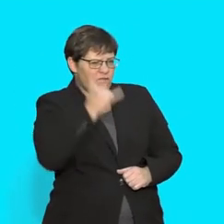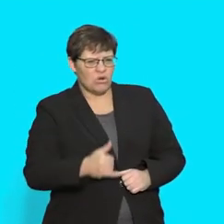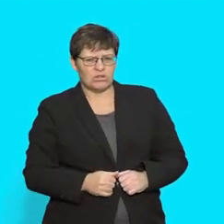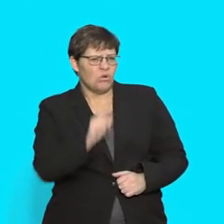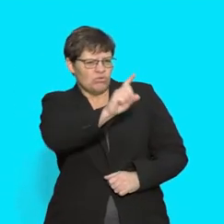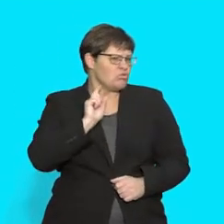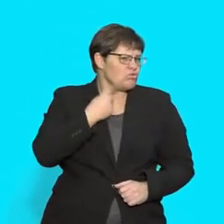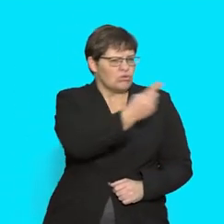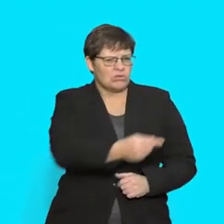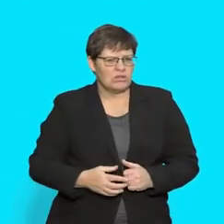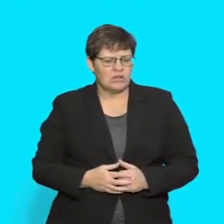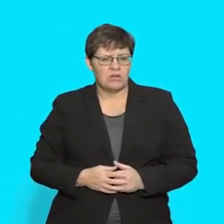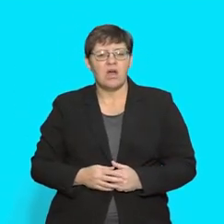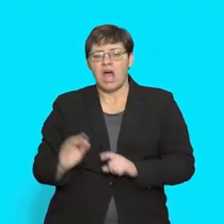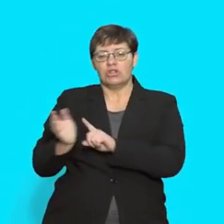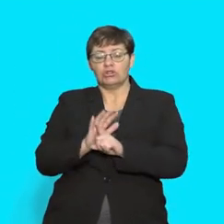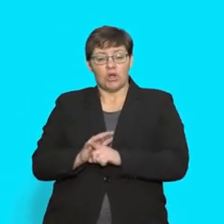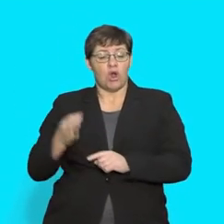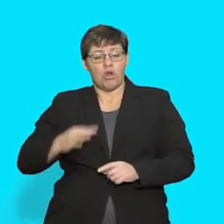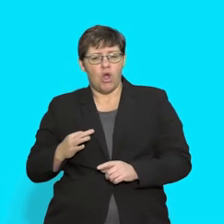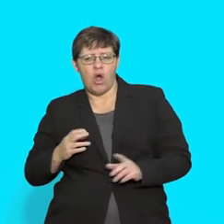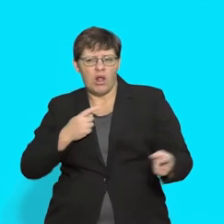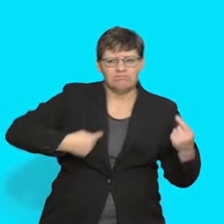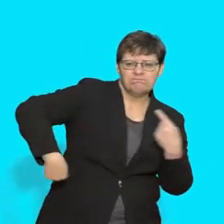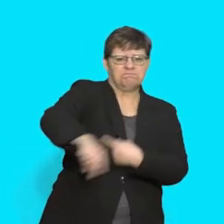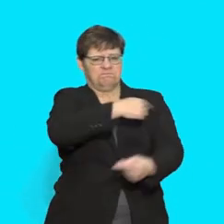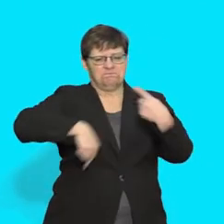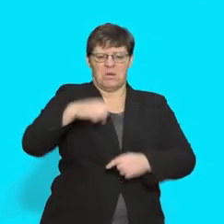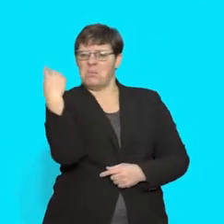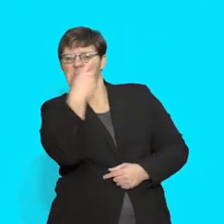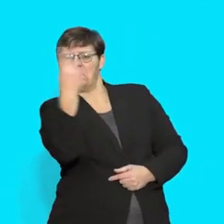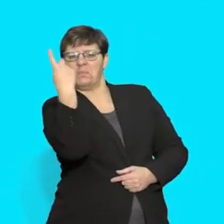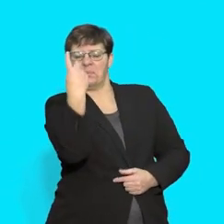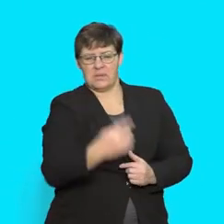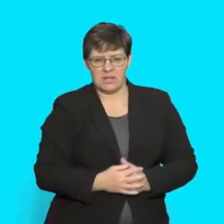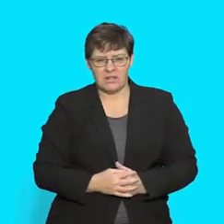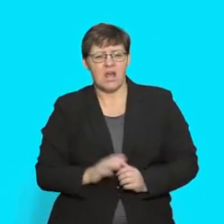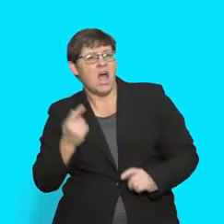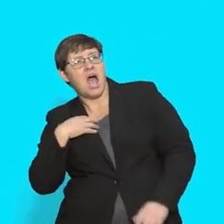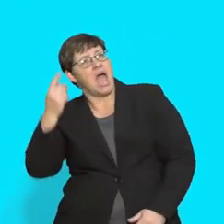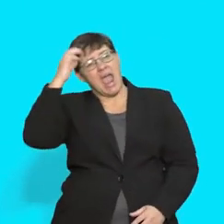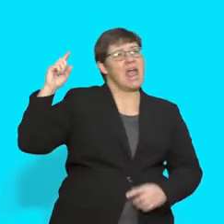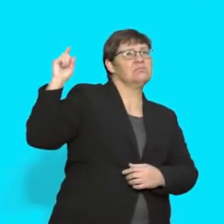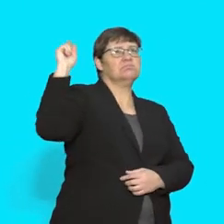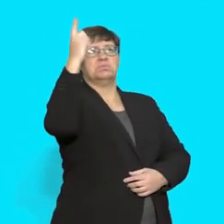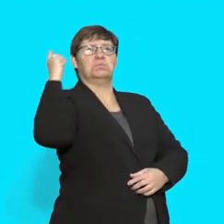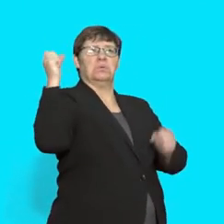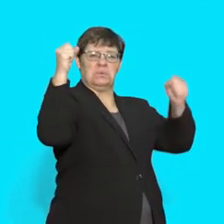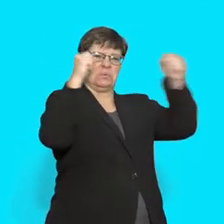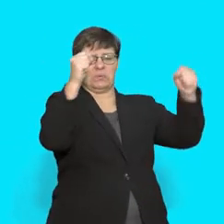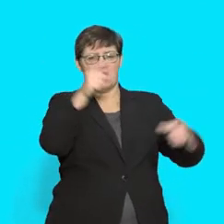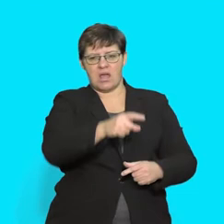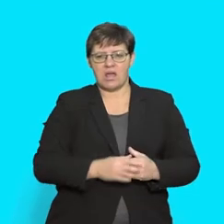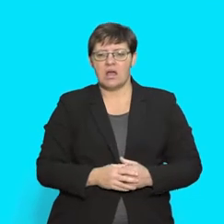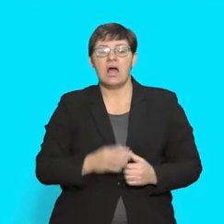crook! And Shadow Girl told the man round on her finger. She lifted him above her head and shook him. A